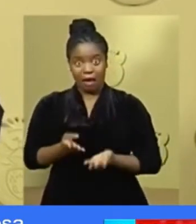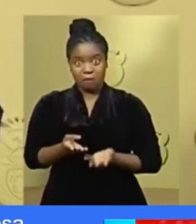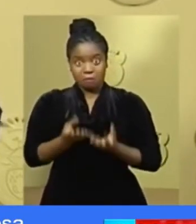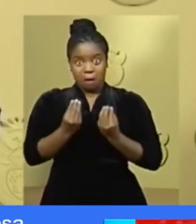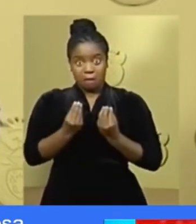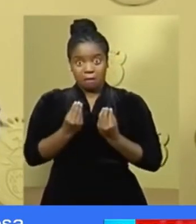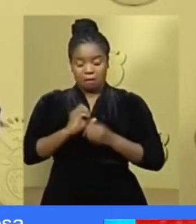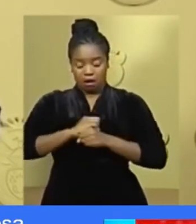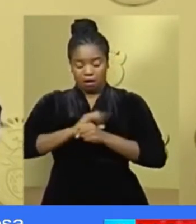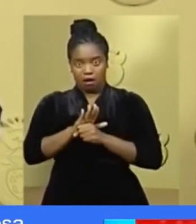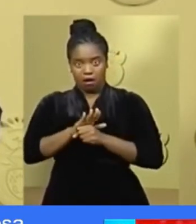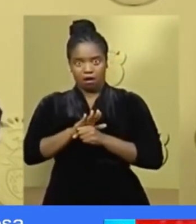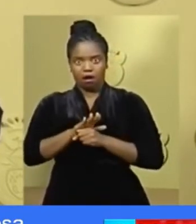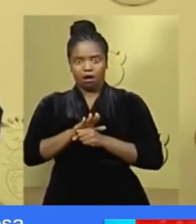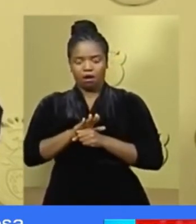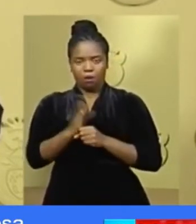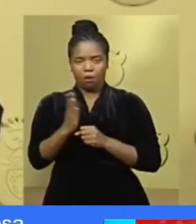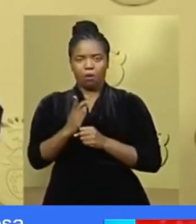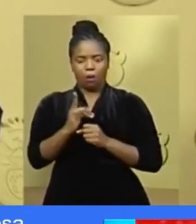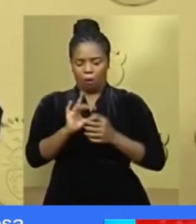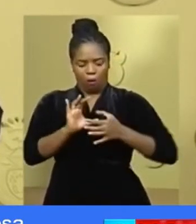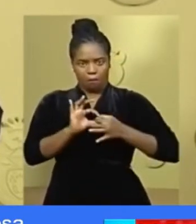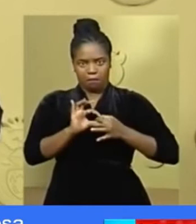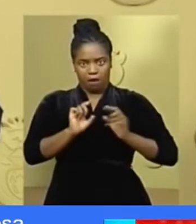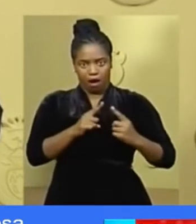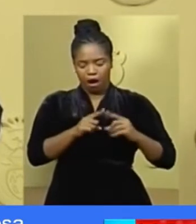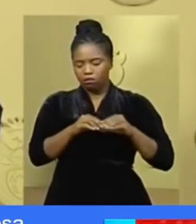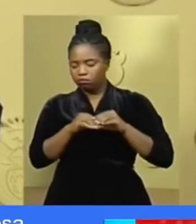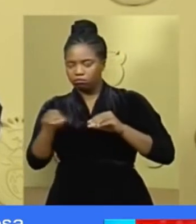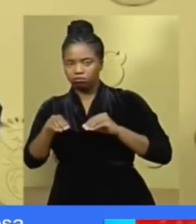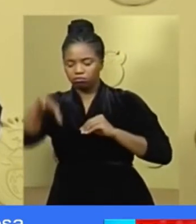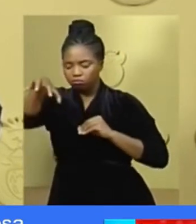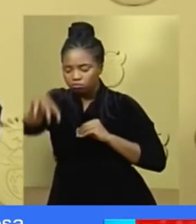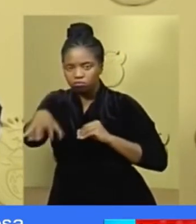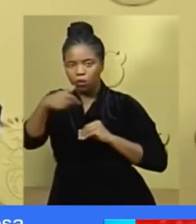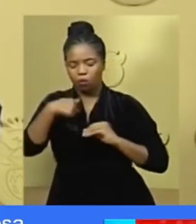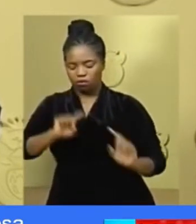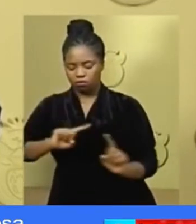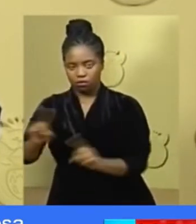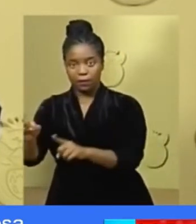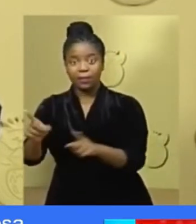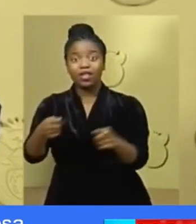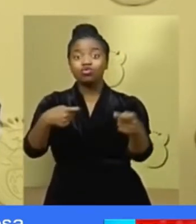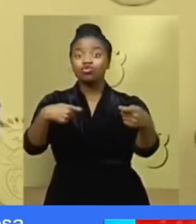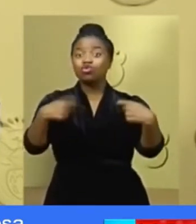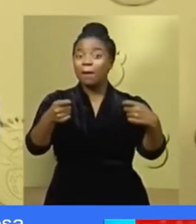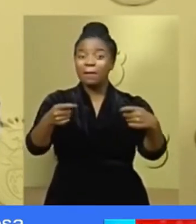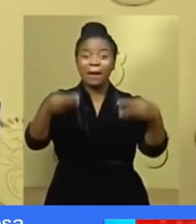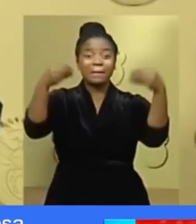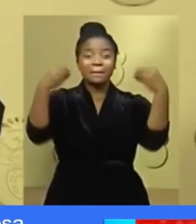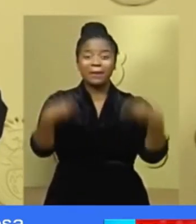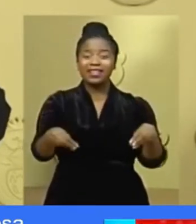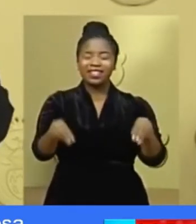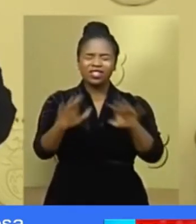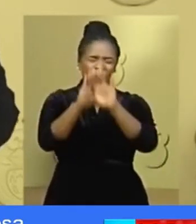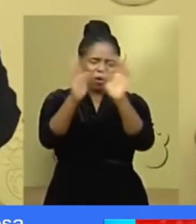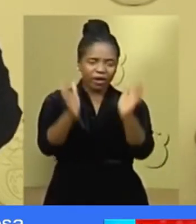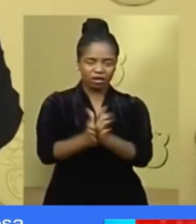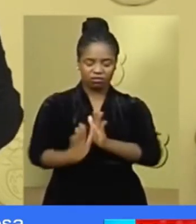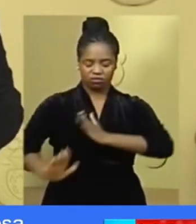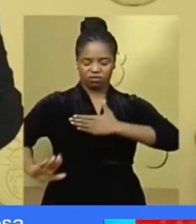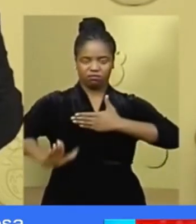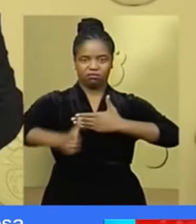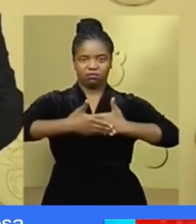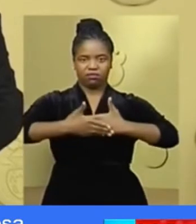who cannot self-isolate at home. All shops and businesses will be closed